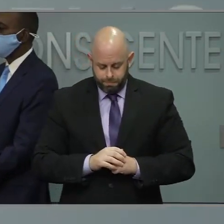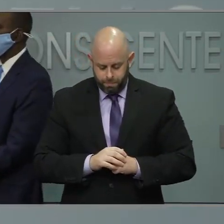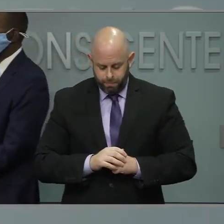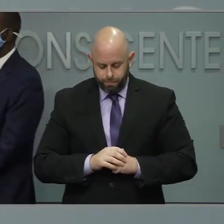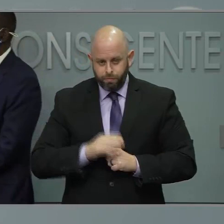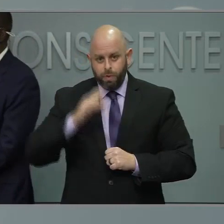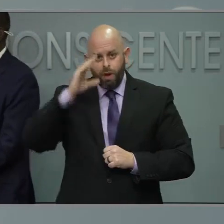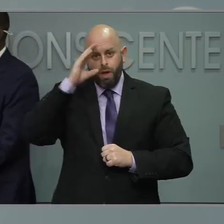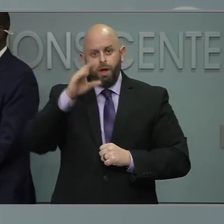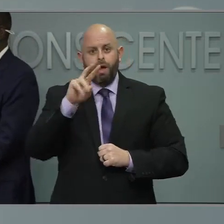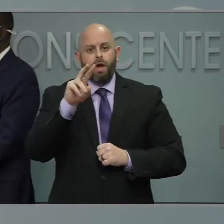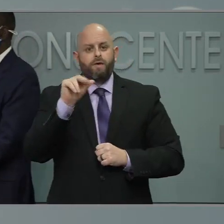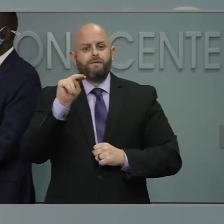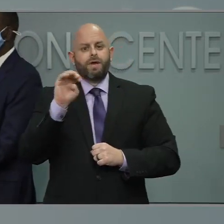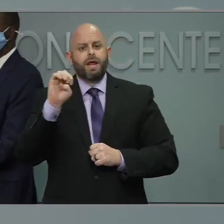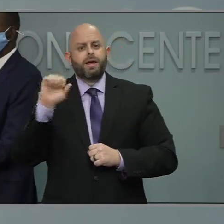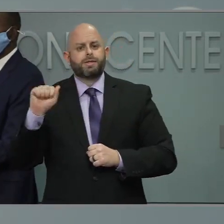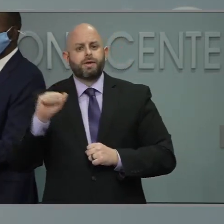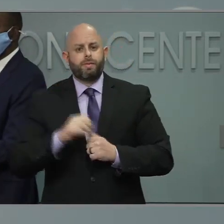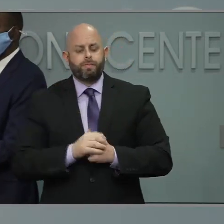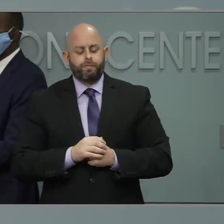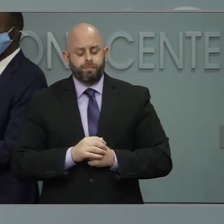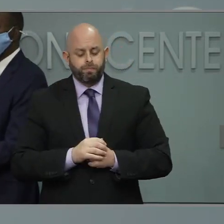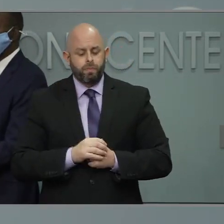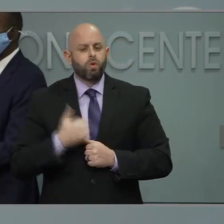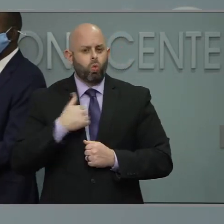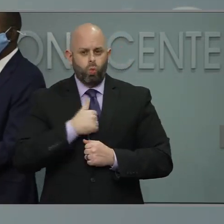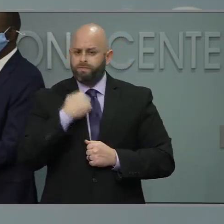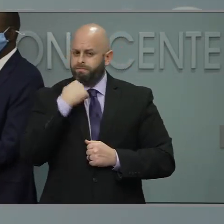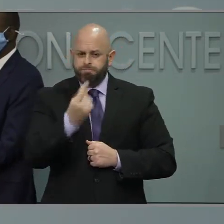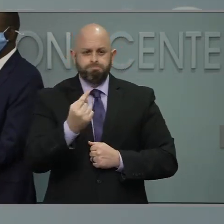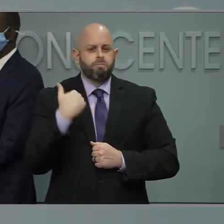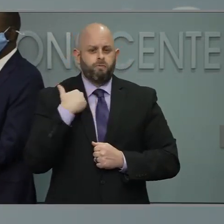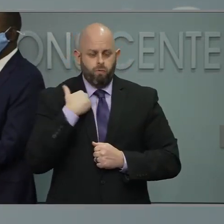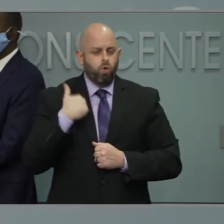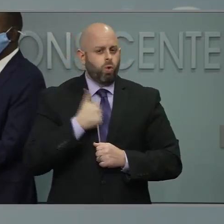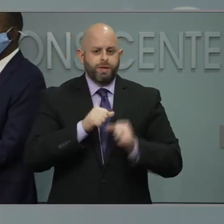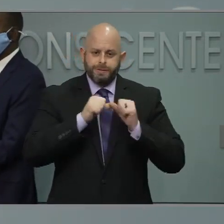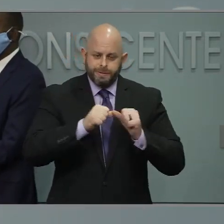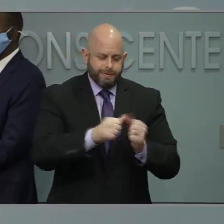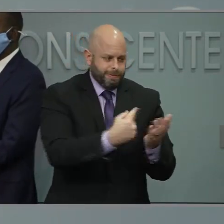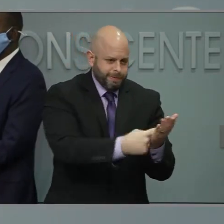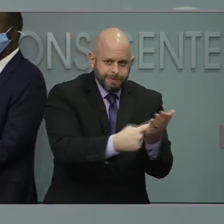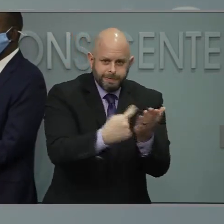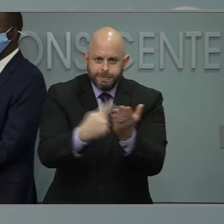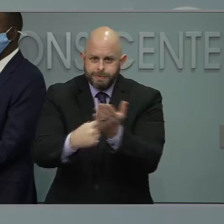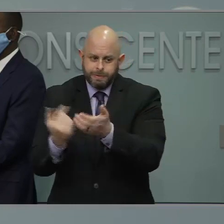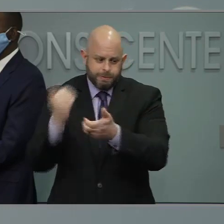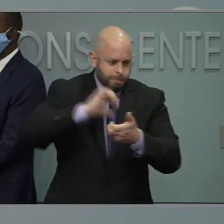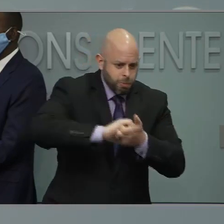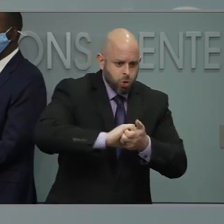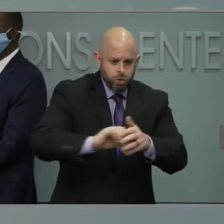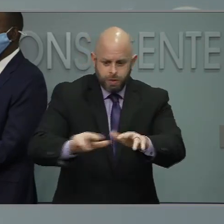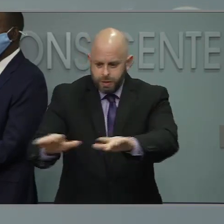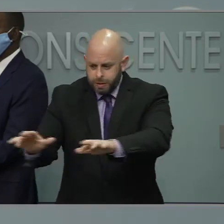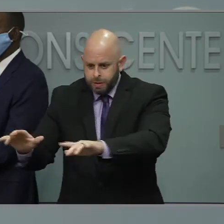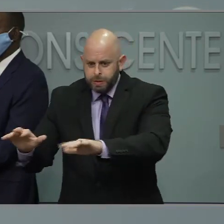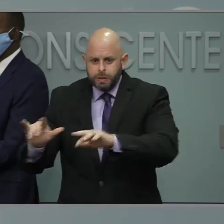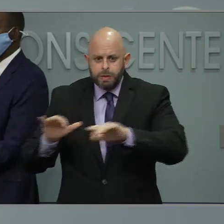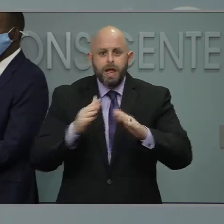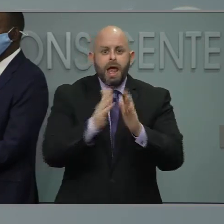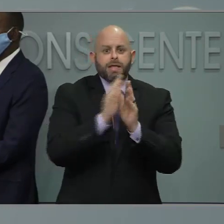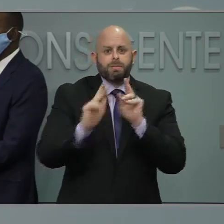Hi, Vanessa, as we've shared before, we are continually talking to our vaccine providers and really trying to understand what are they experiencing on the ground?